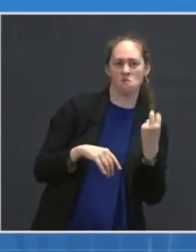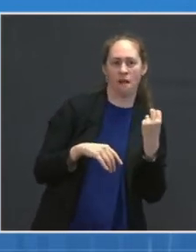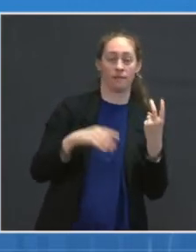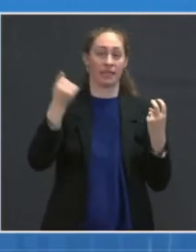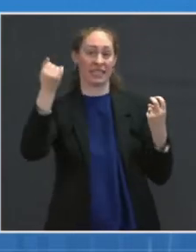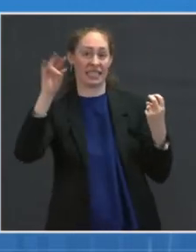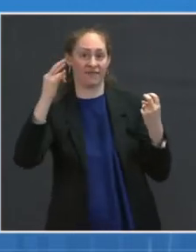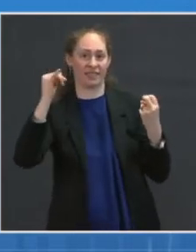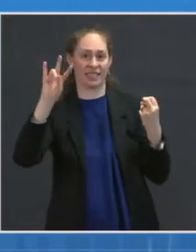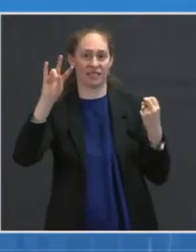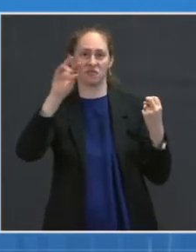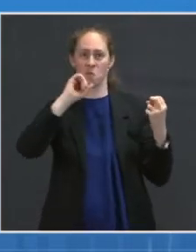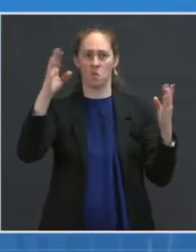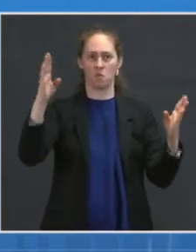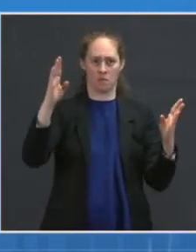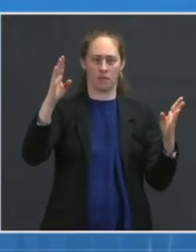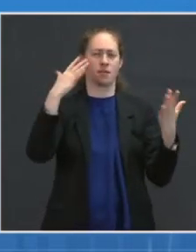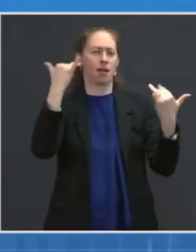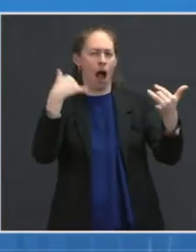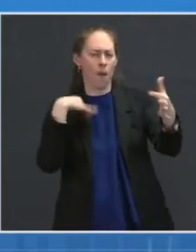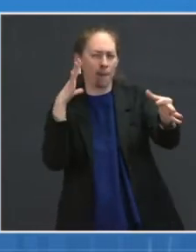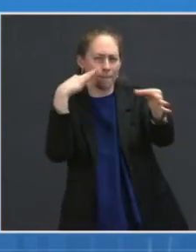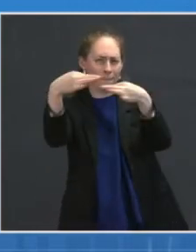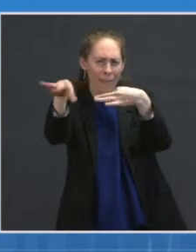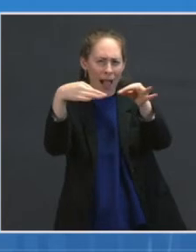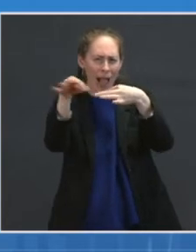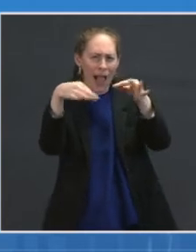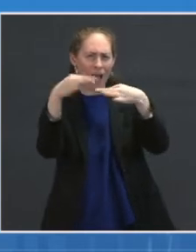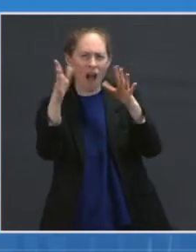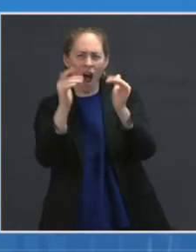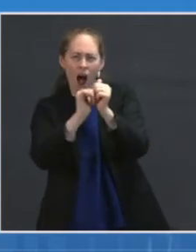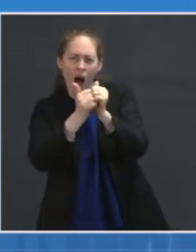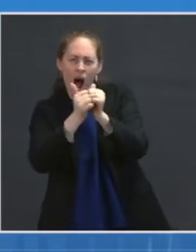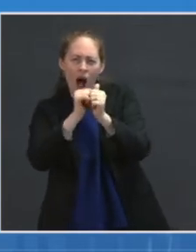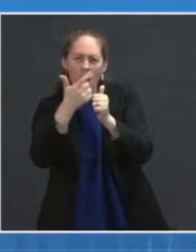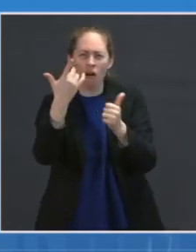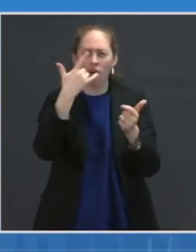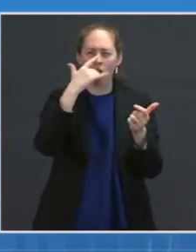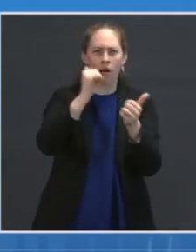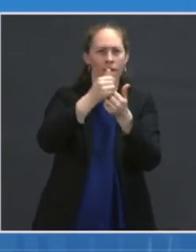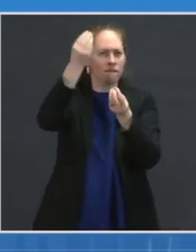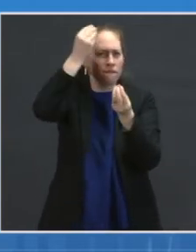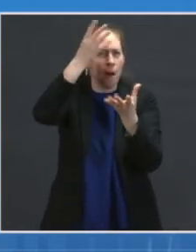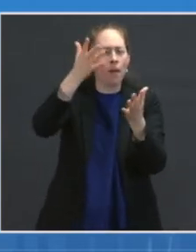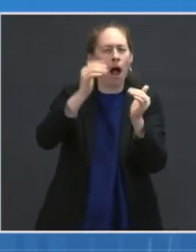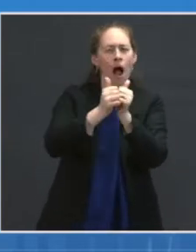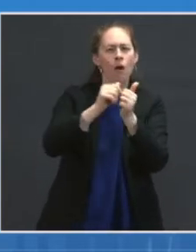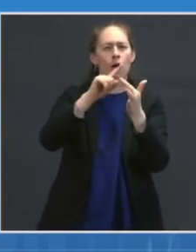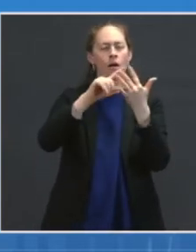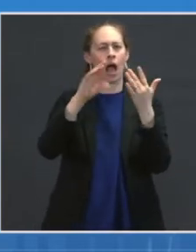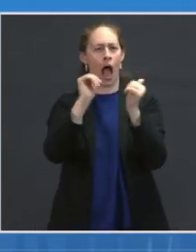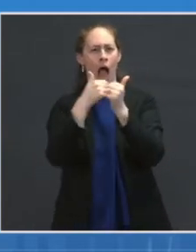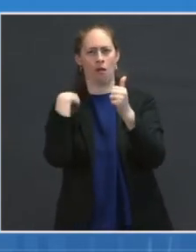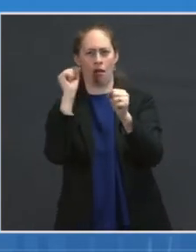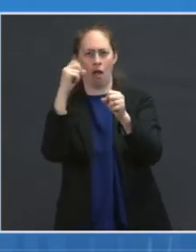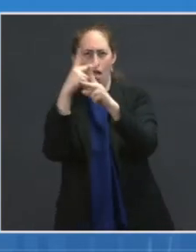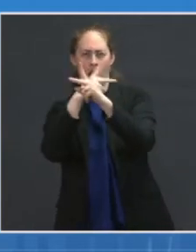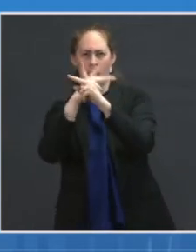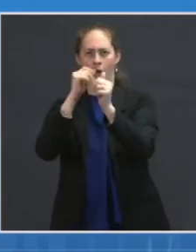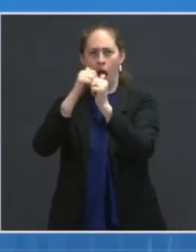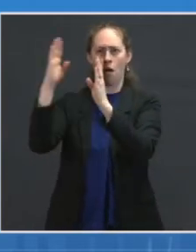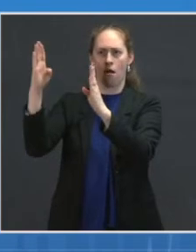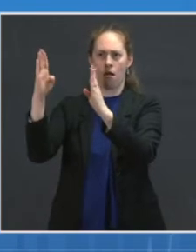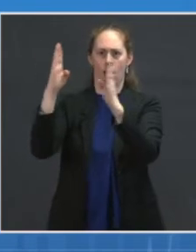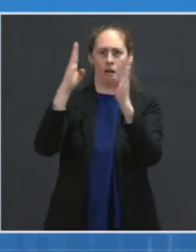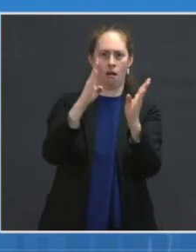explain the process of how you get relevant information regarding these younger individuals. This is